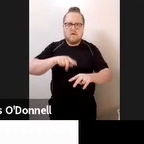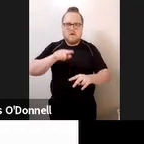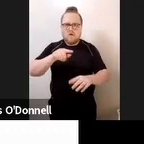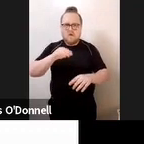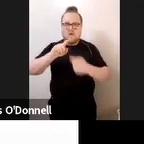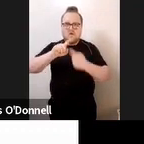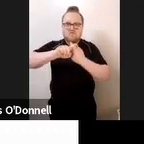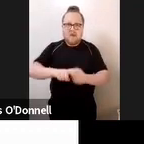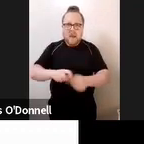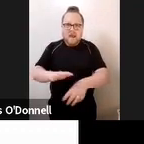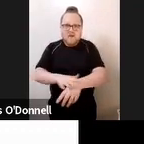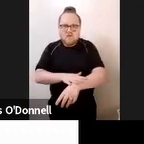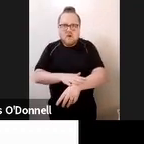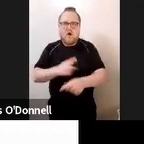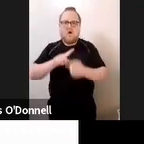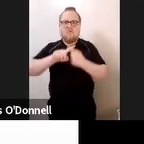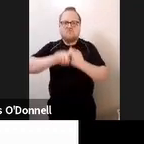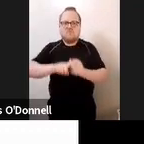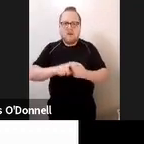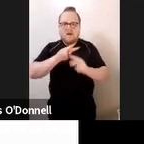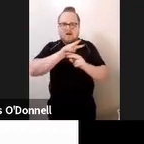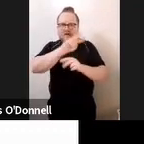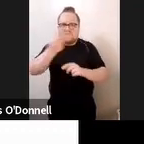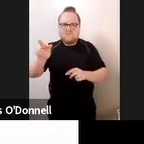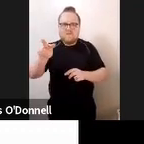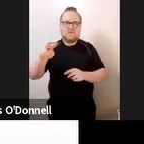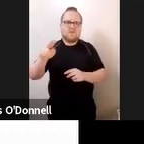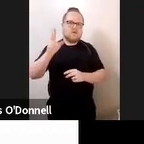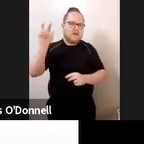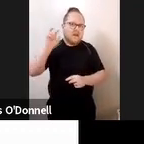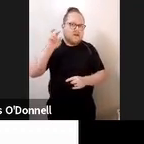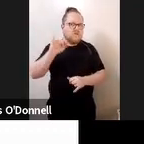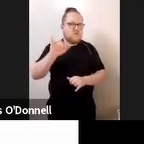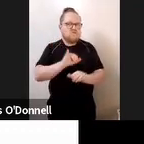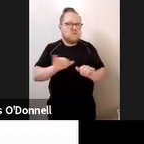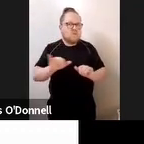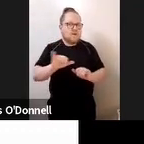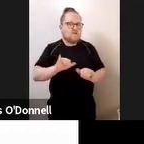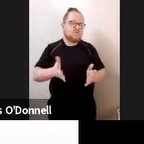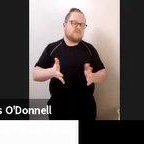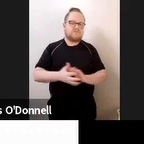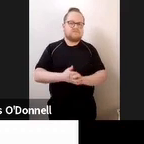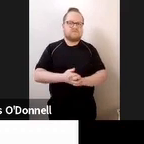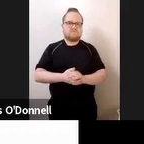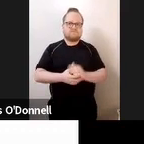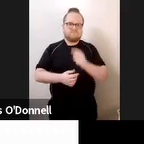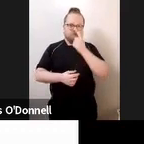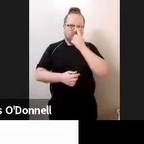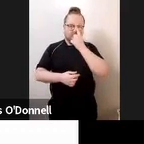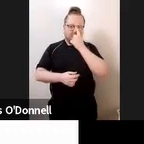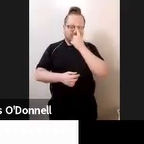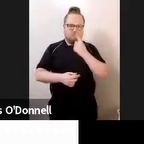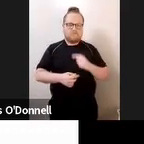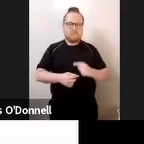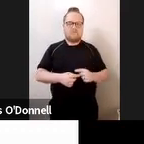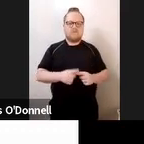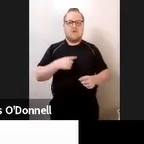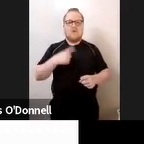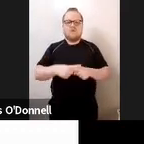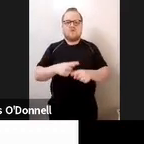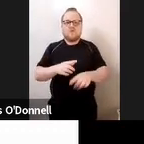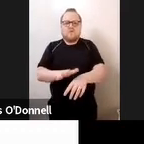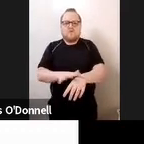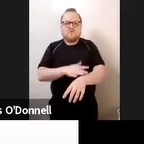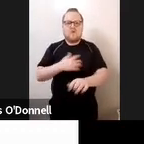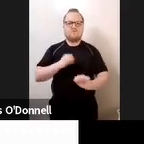But when we think about touch, I want to think of for a moment about what we've called tactile defensiveness. So tactile defensiveness is